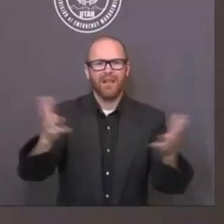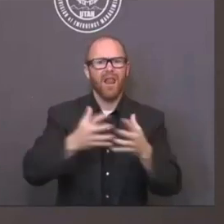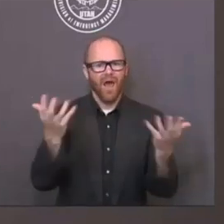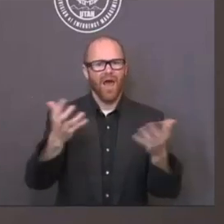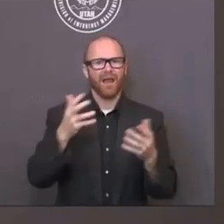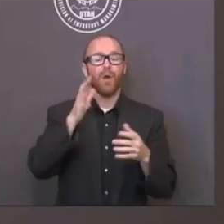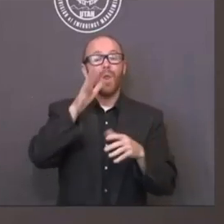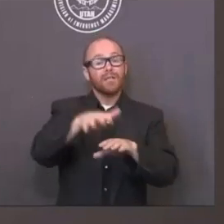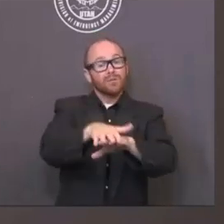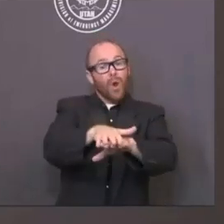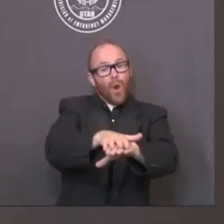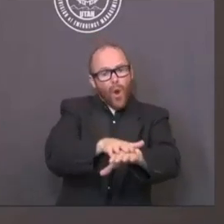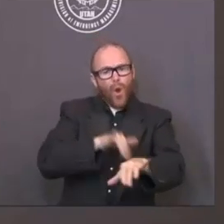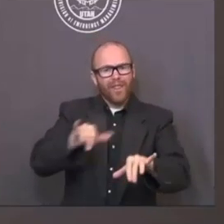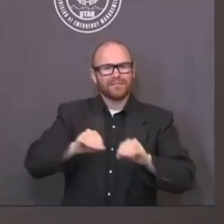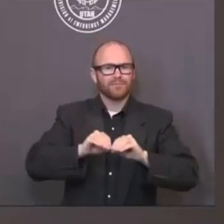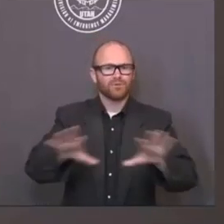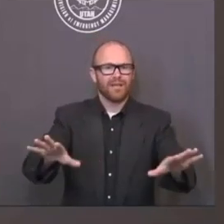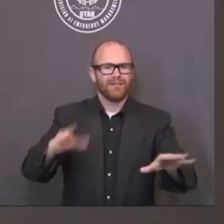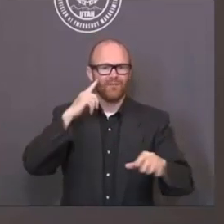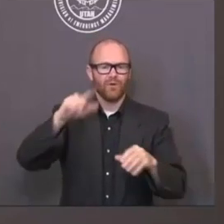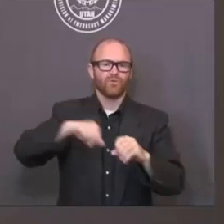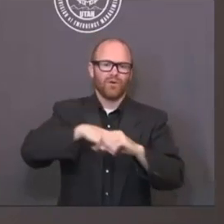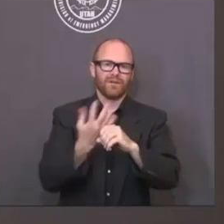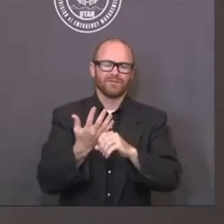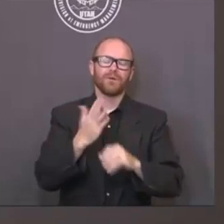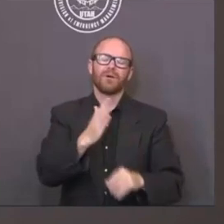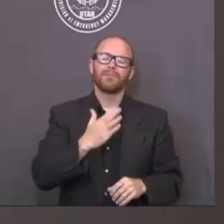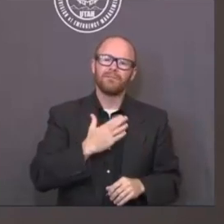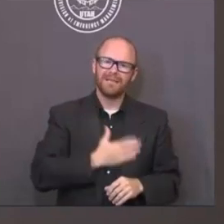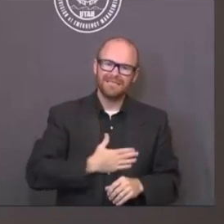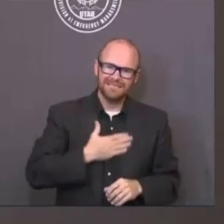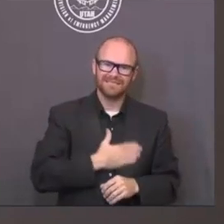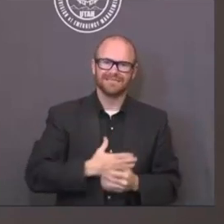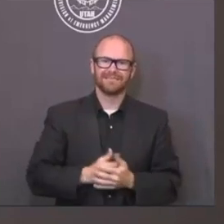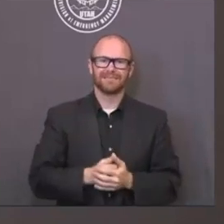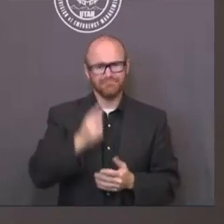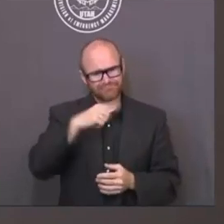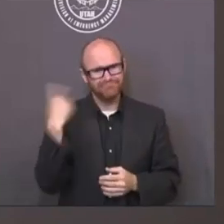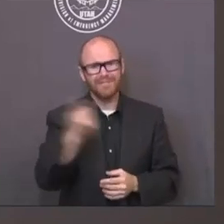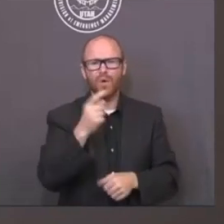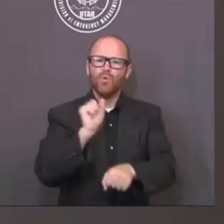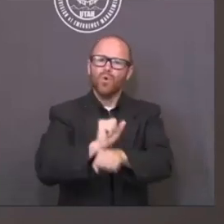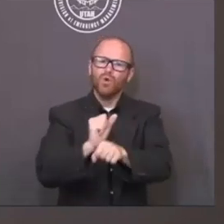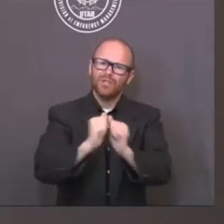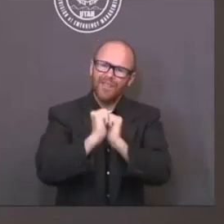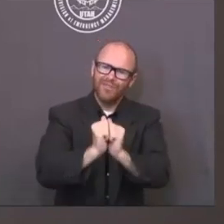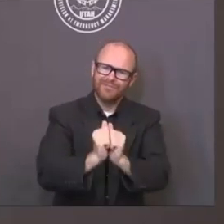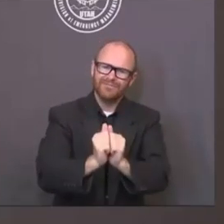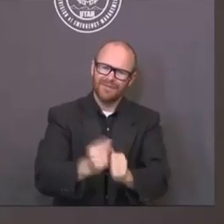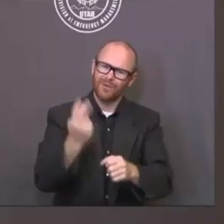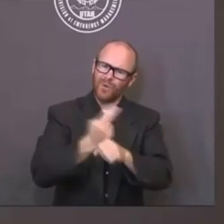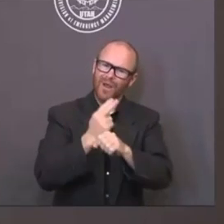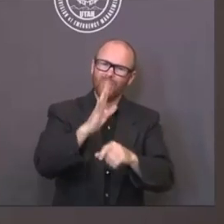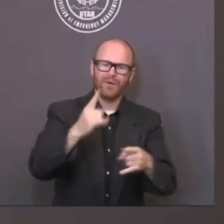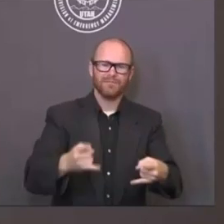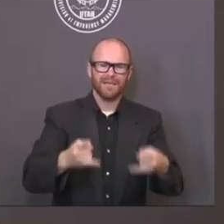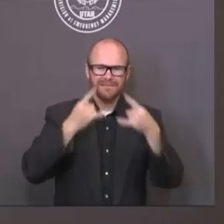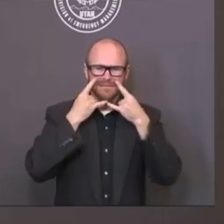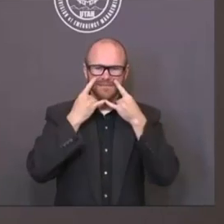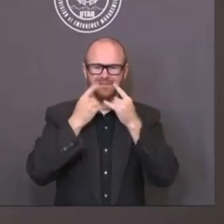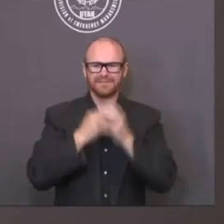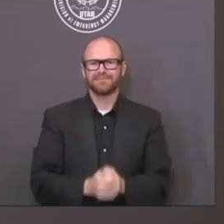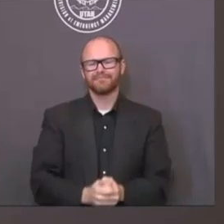to help stop and slow the spread of the coronavirus. So let's all pull together by wearing the mask. Thank you very much.